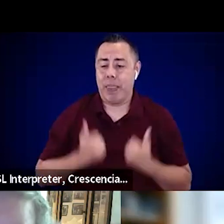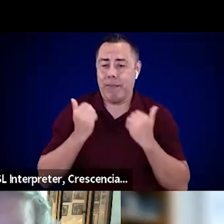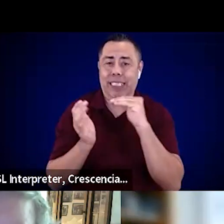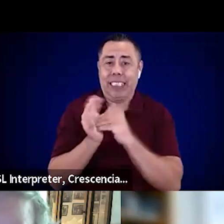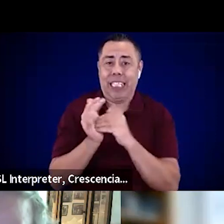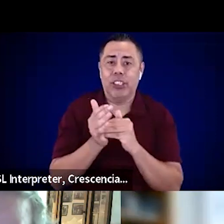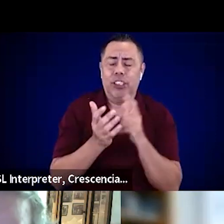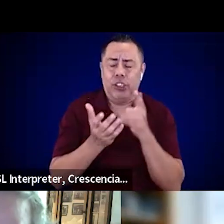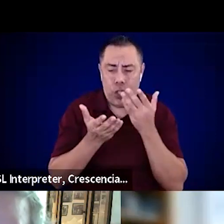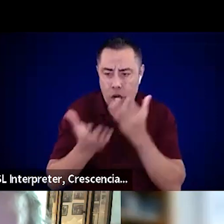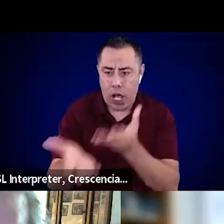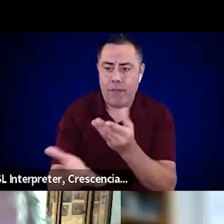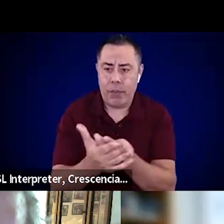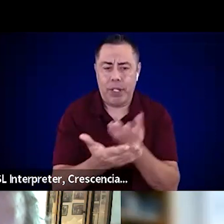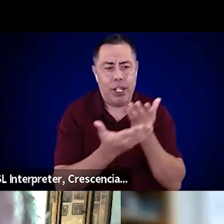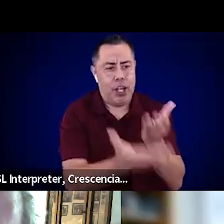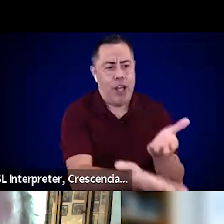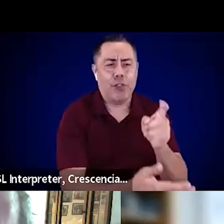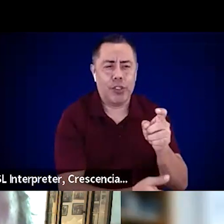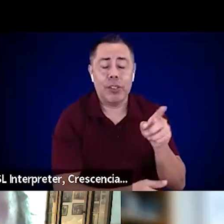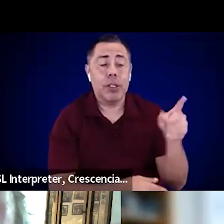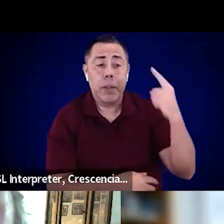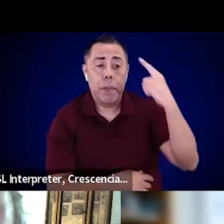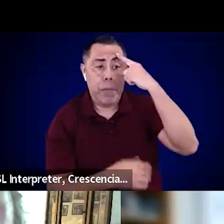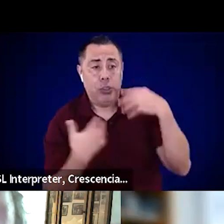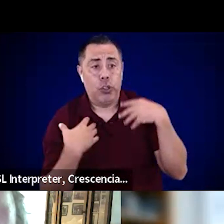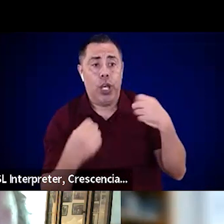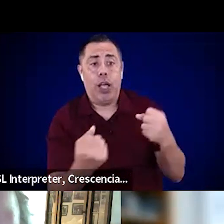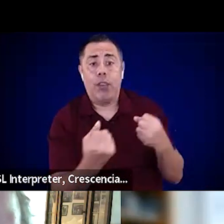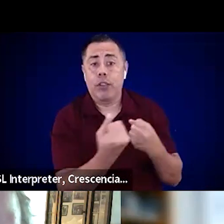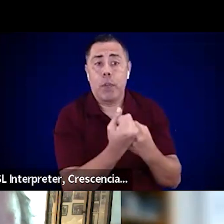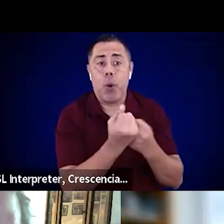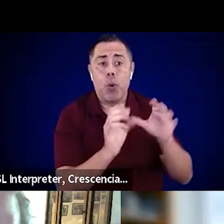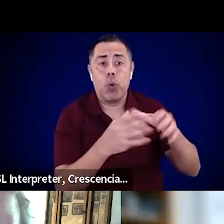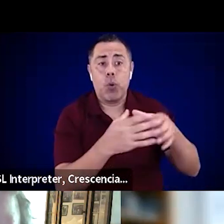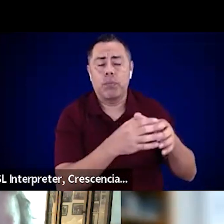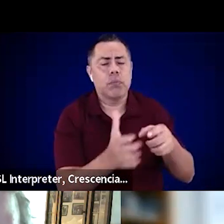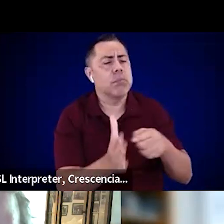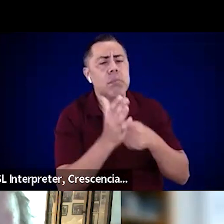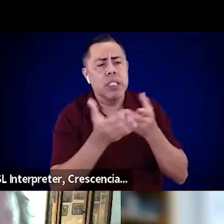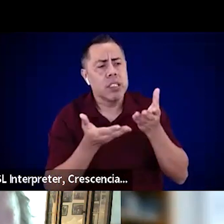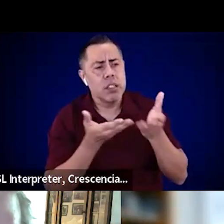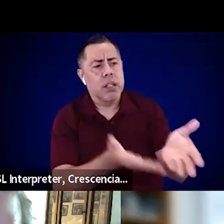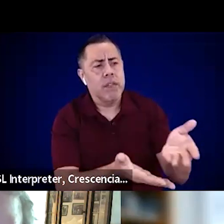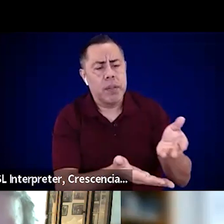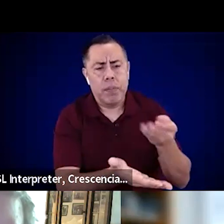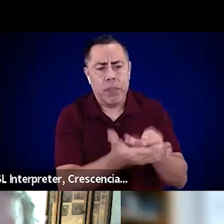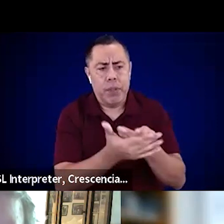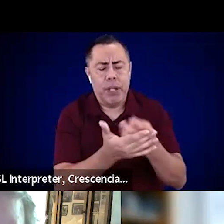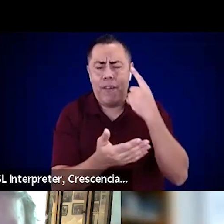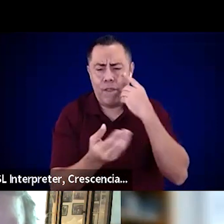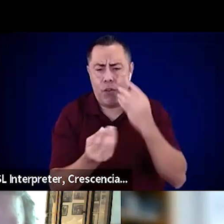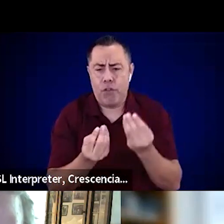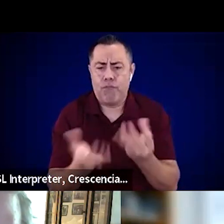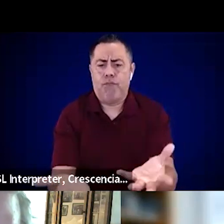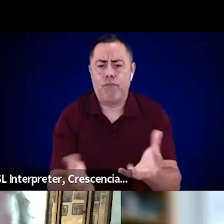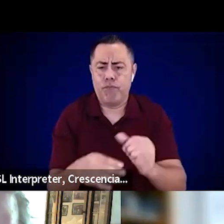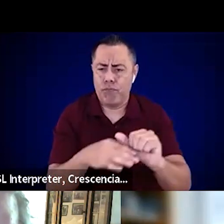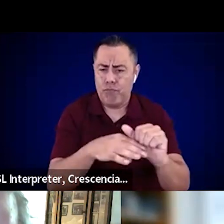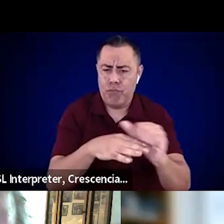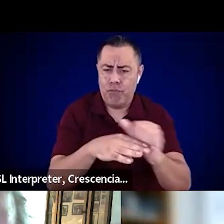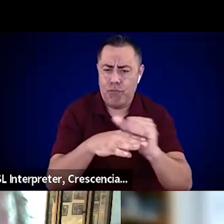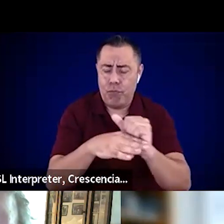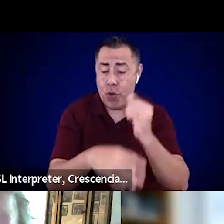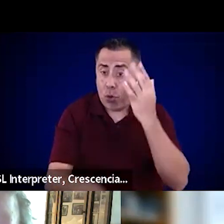groups. Because as I say, um, we need to find a lot, find out the specific issues that we're going to